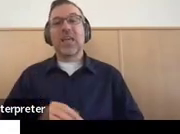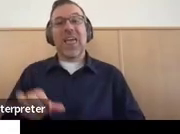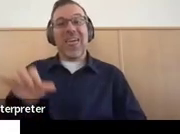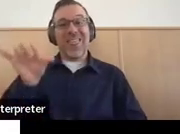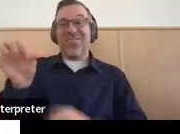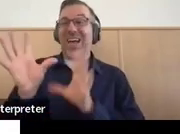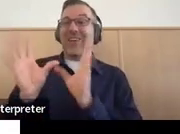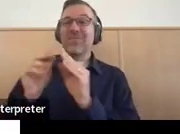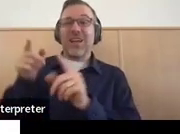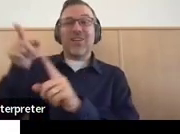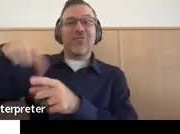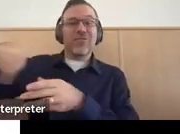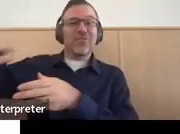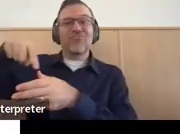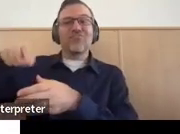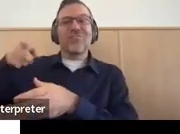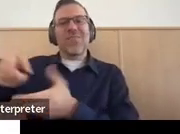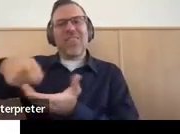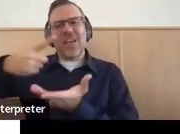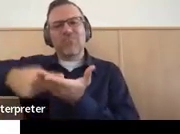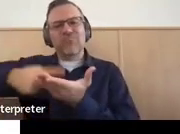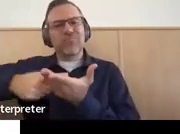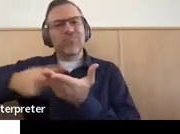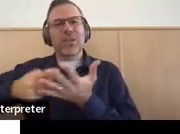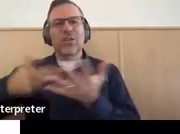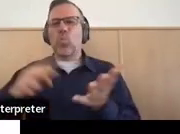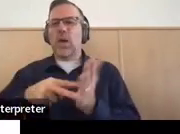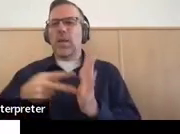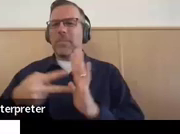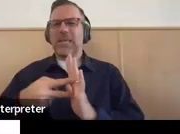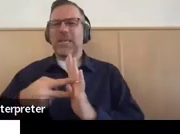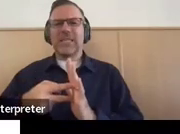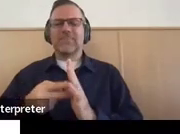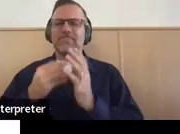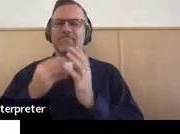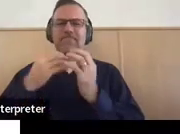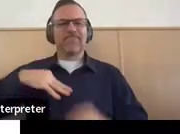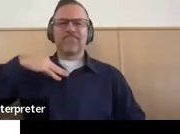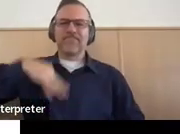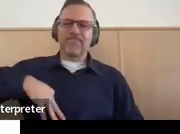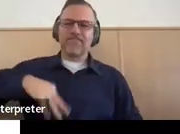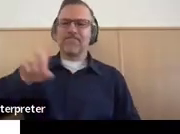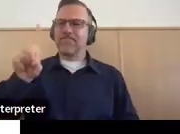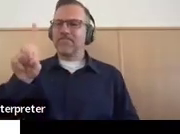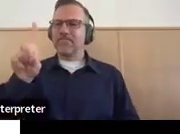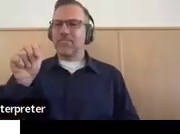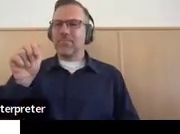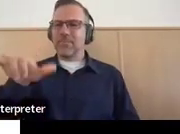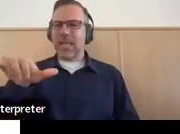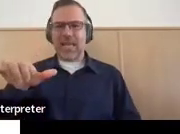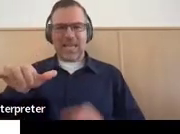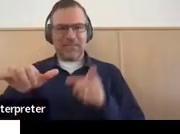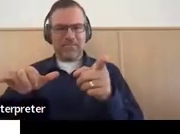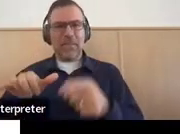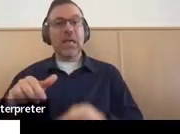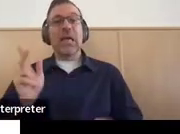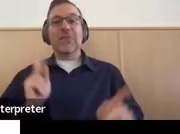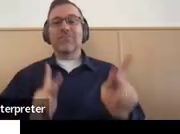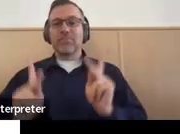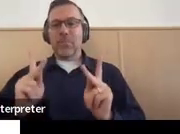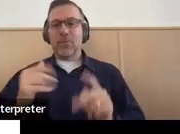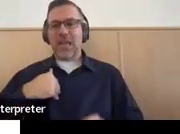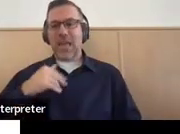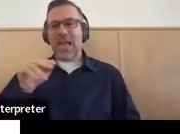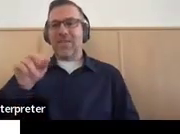about what it means to have a meaningful day. And when we're talking about folks with developmental disabilities, or the